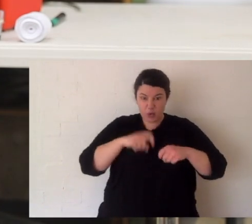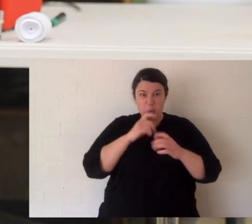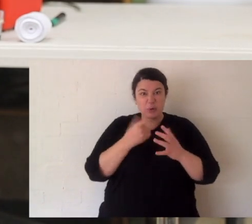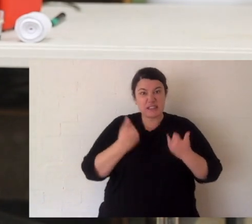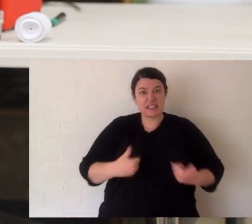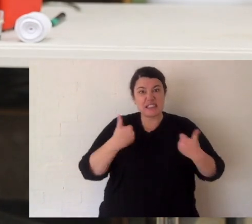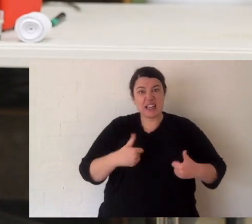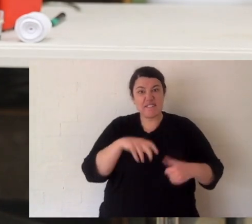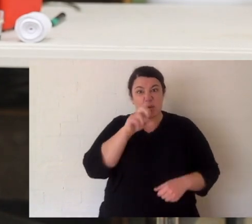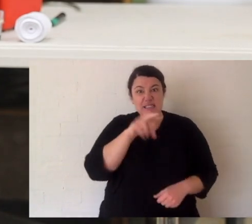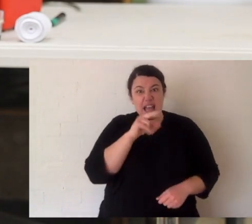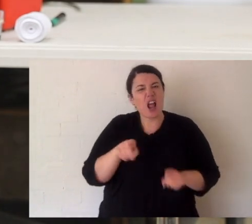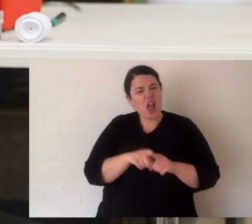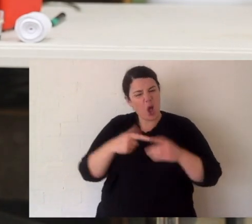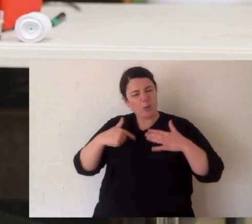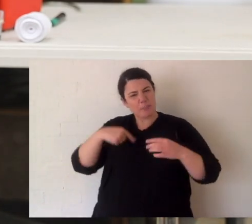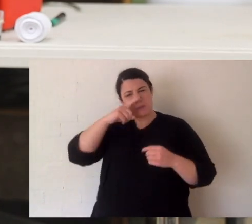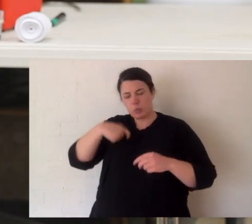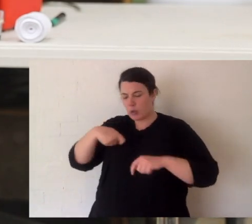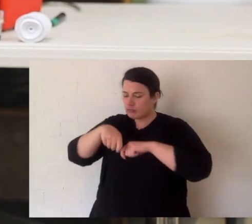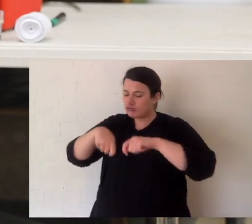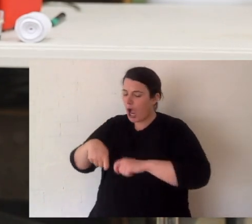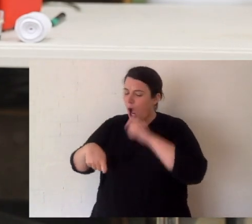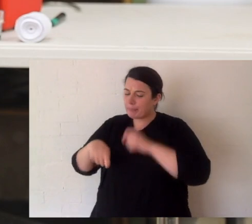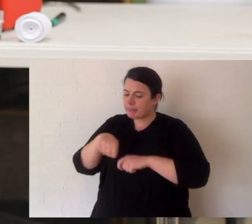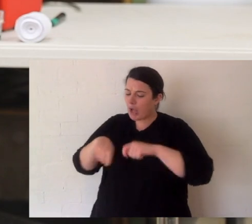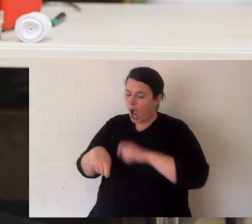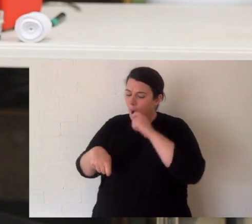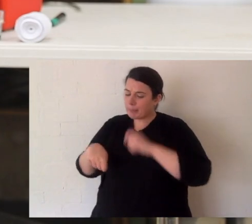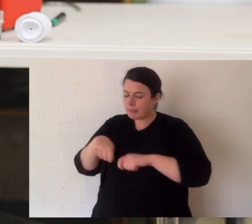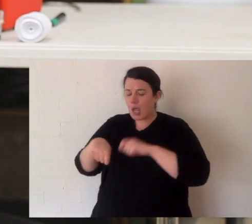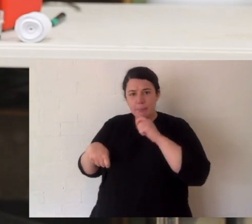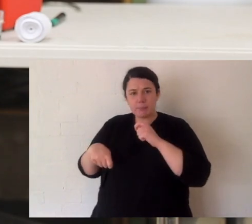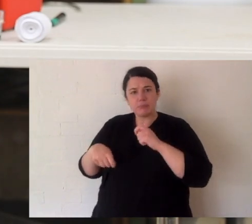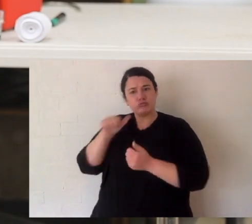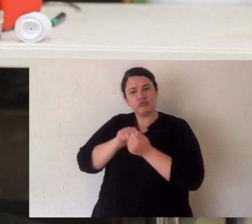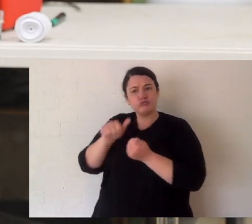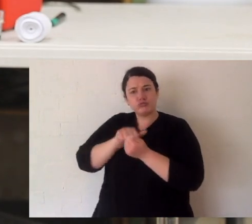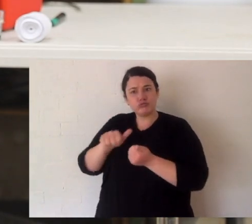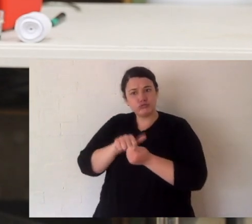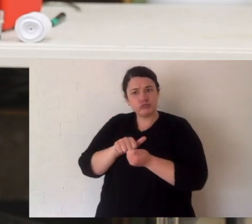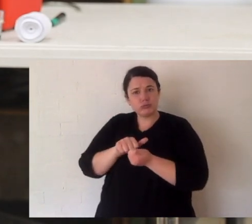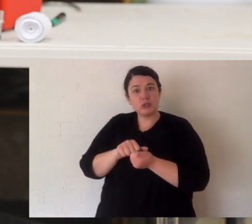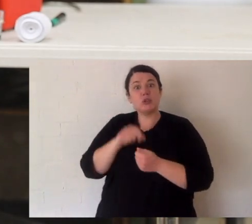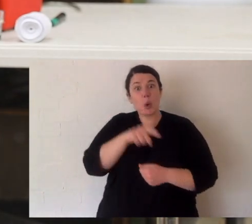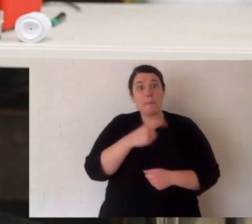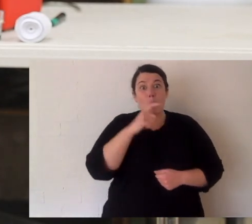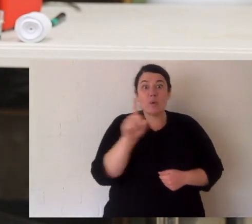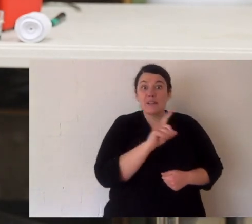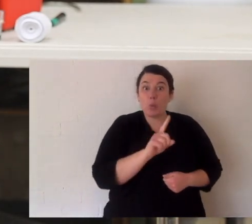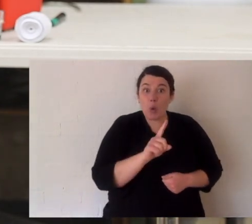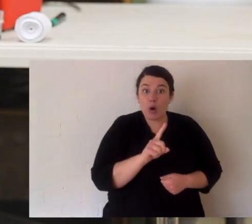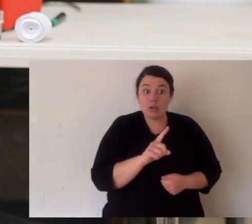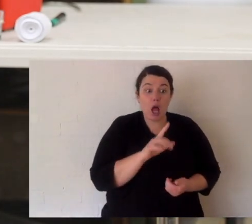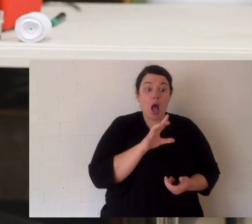We eat little bits and we chew it well. But they swallow it whole. And if it went rotten inside them, they would die. So the venom actually kills the prey,